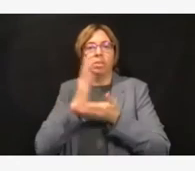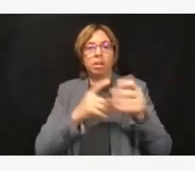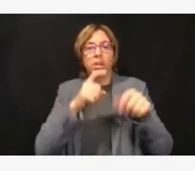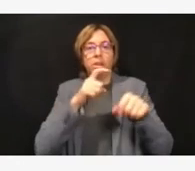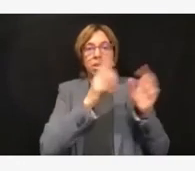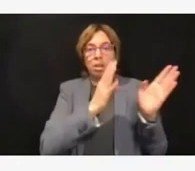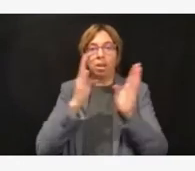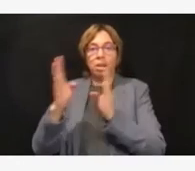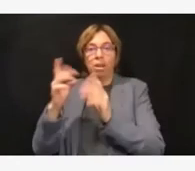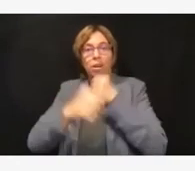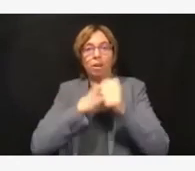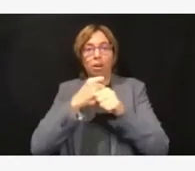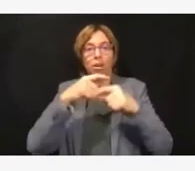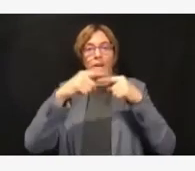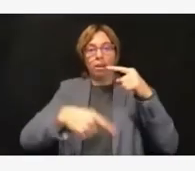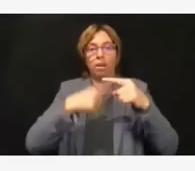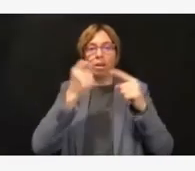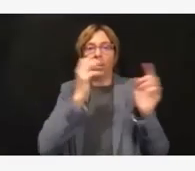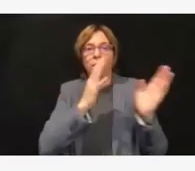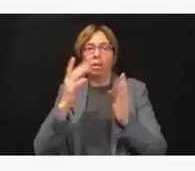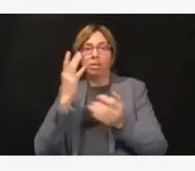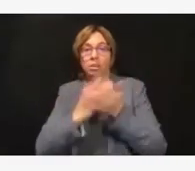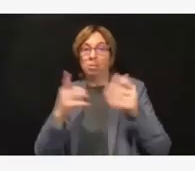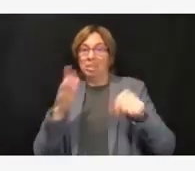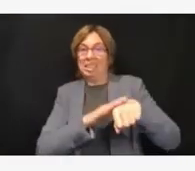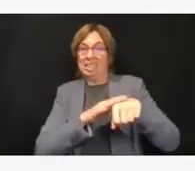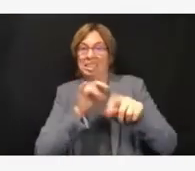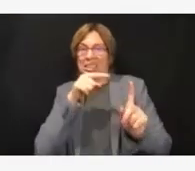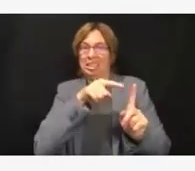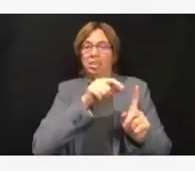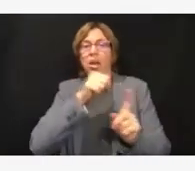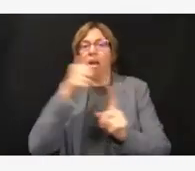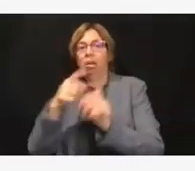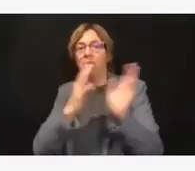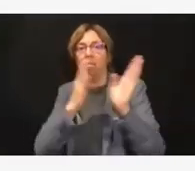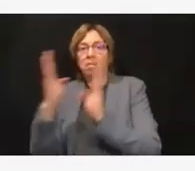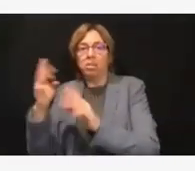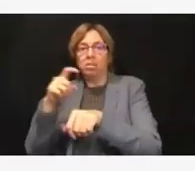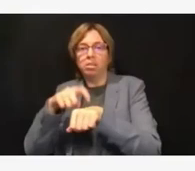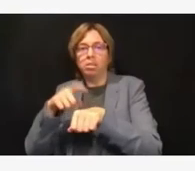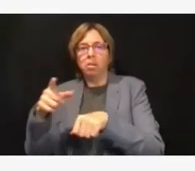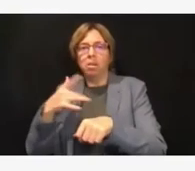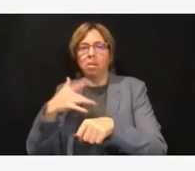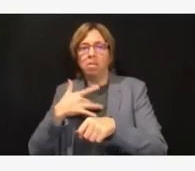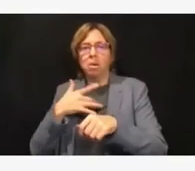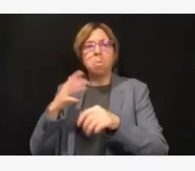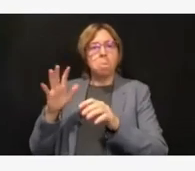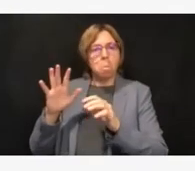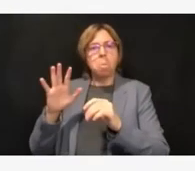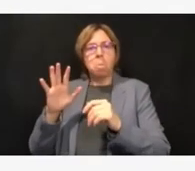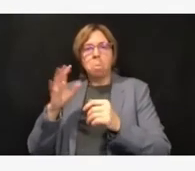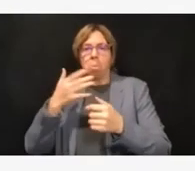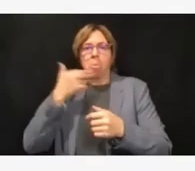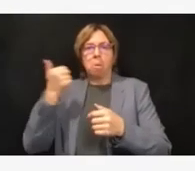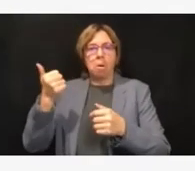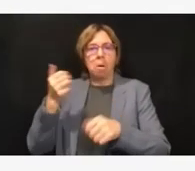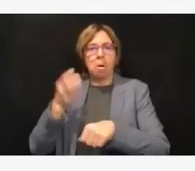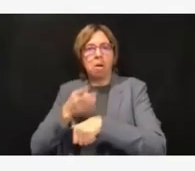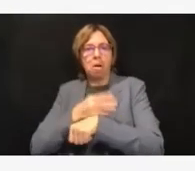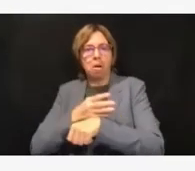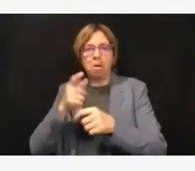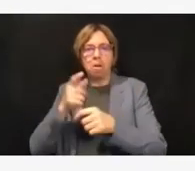Sure, and I guess to put a finer point on it, are you optimistic that people are going to start paying attention to the science now that we are past Delta,